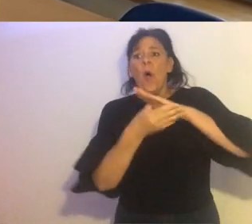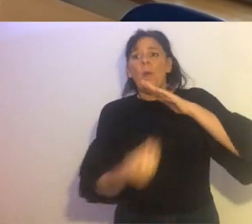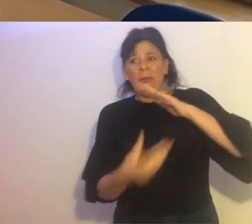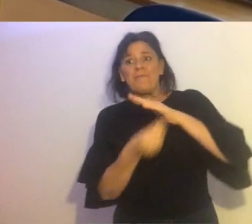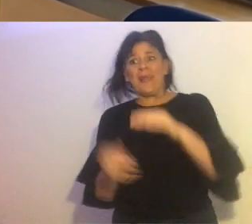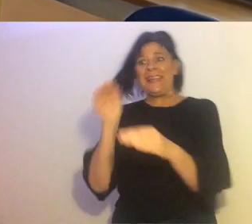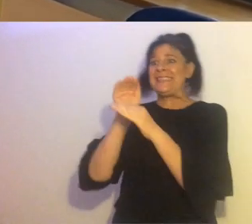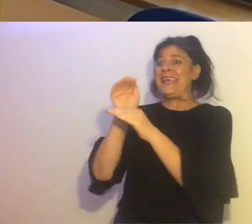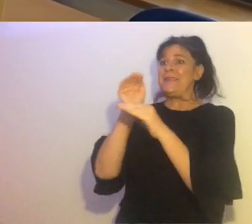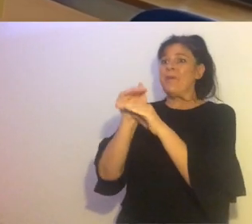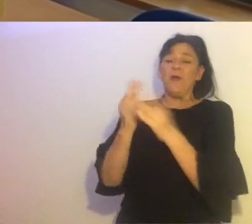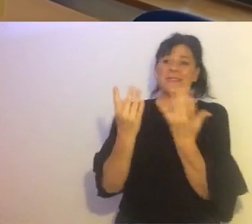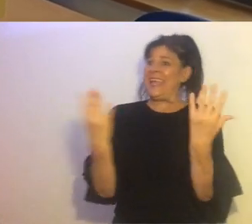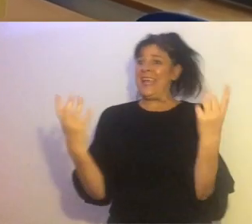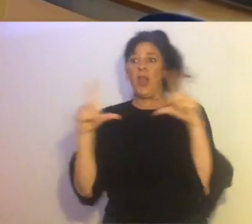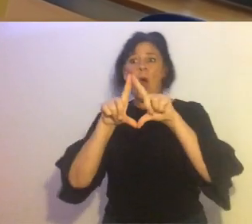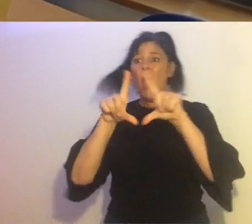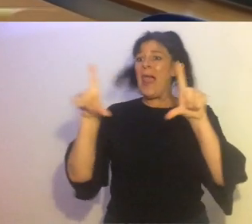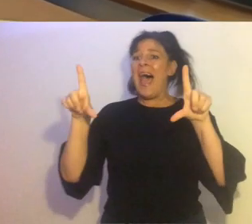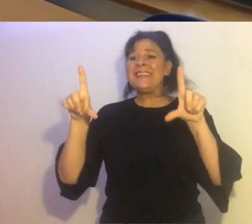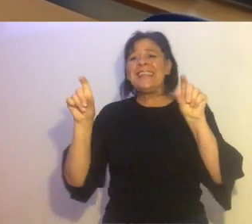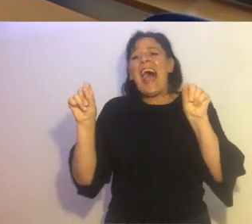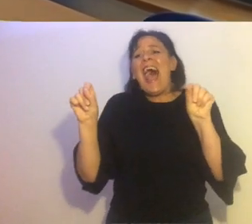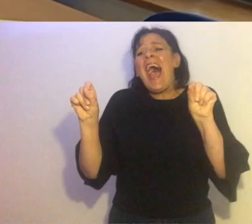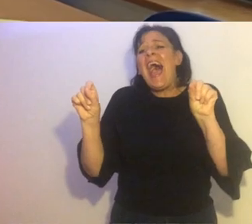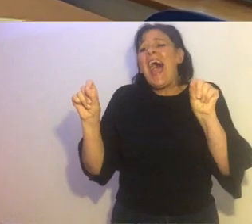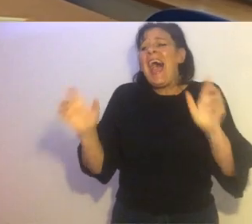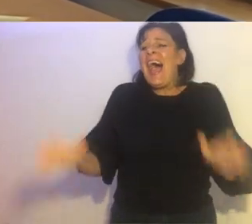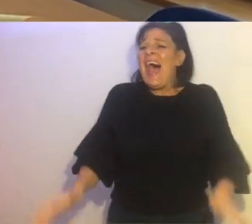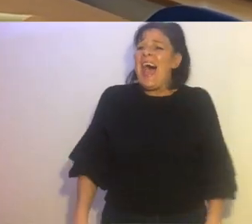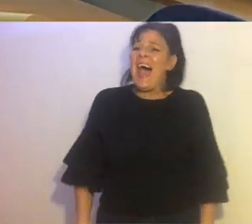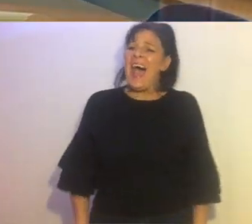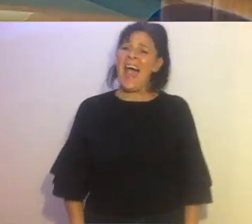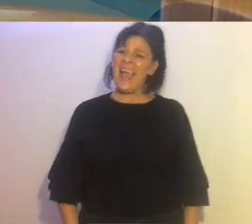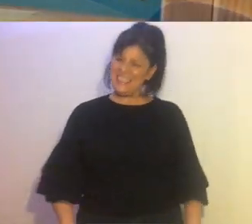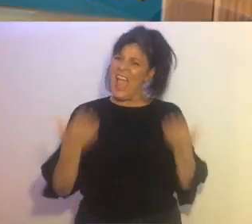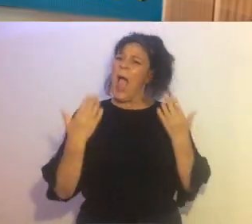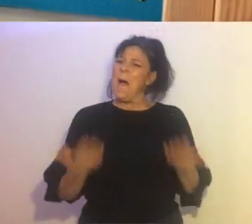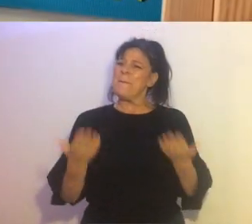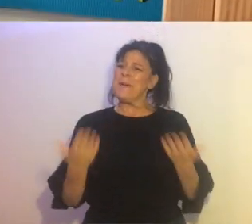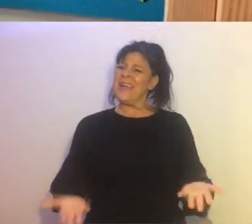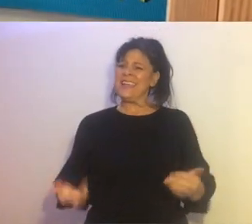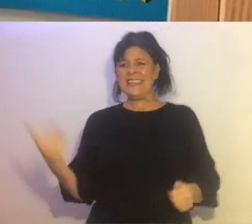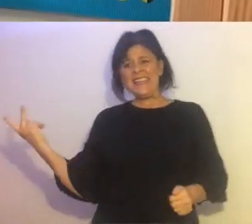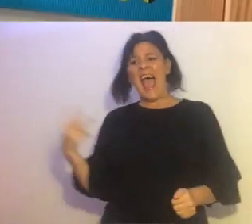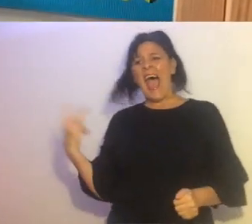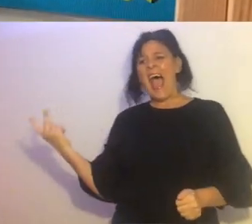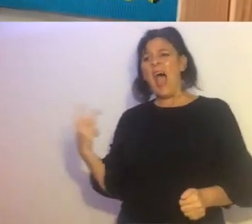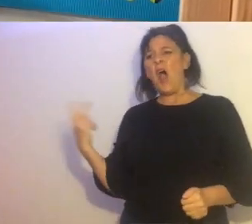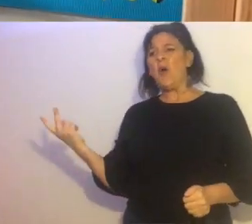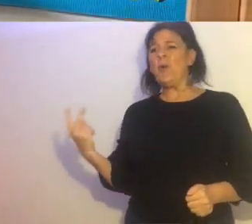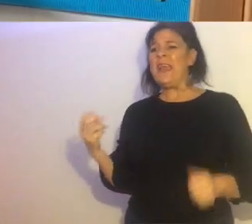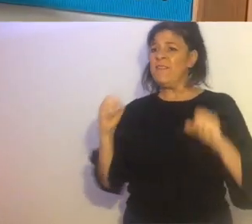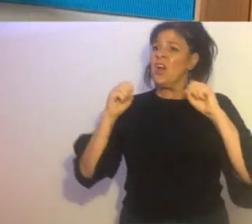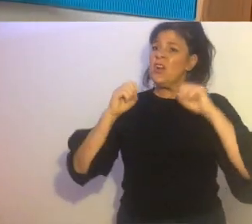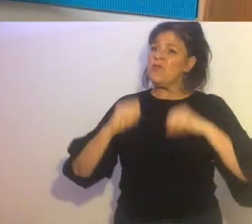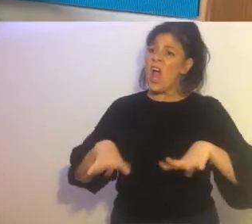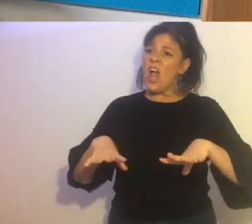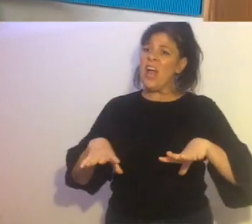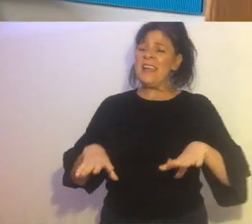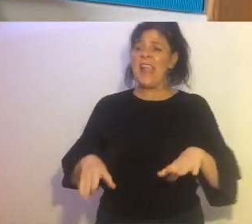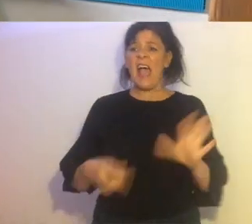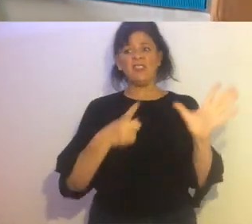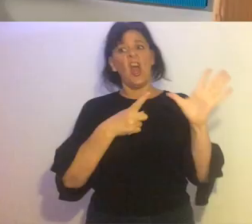We've printed, posted all our slides But now we've